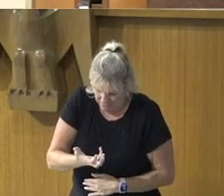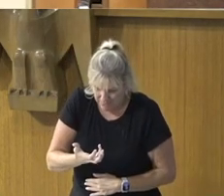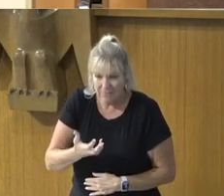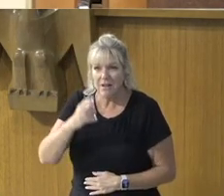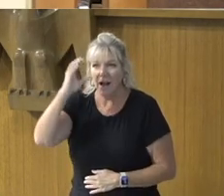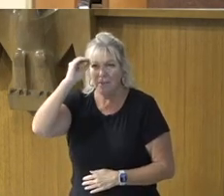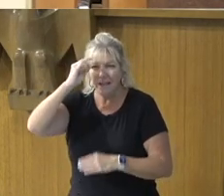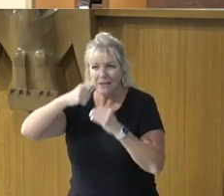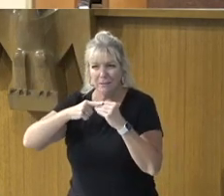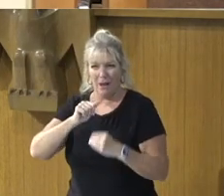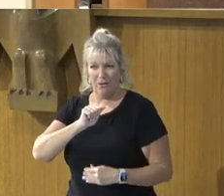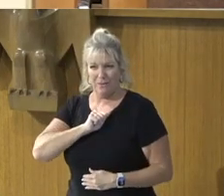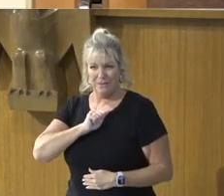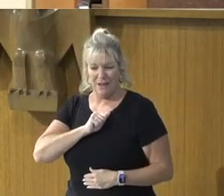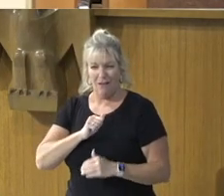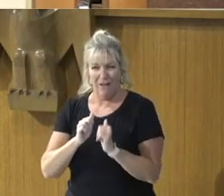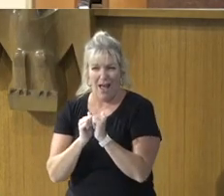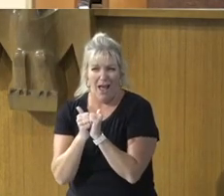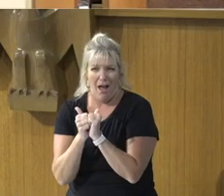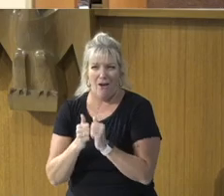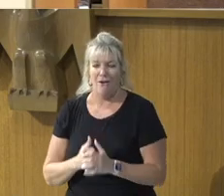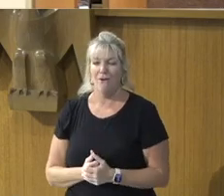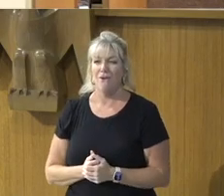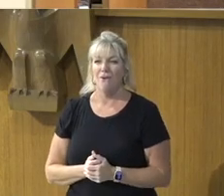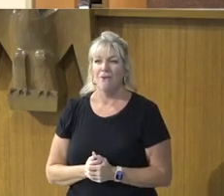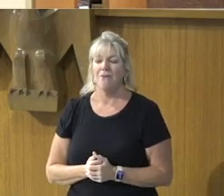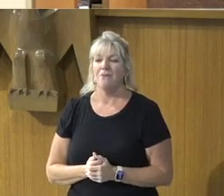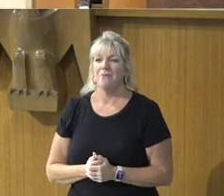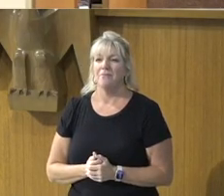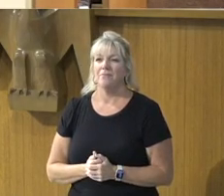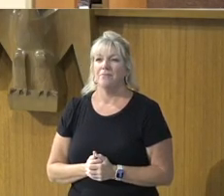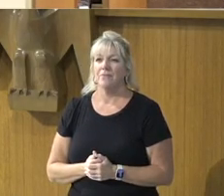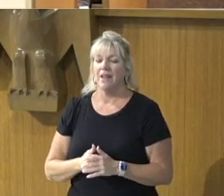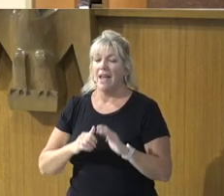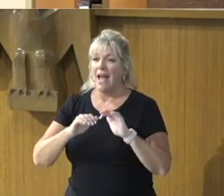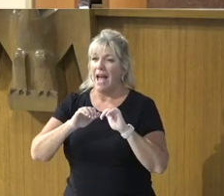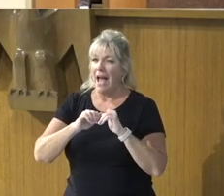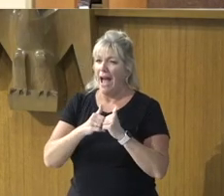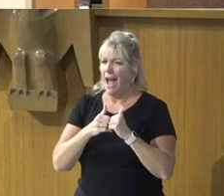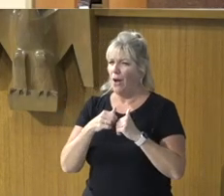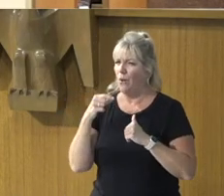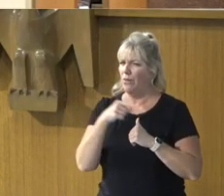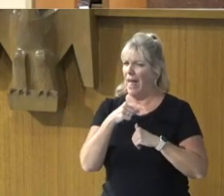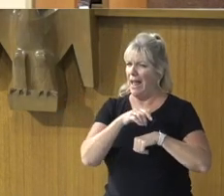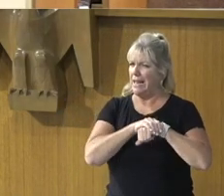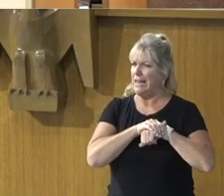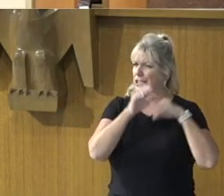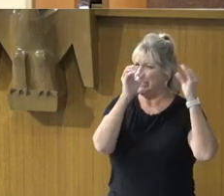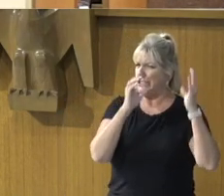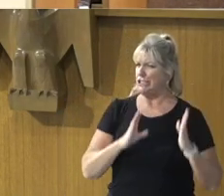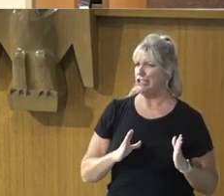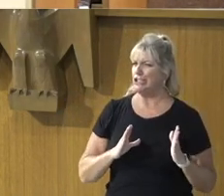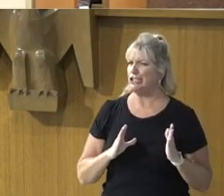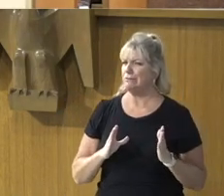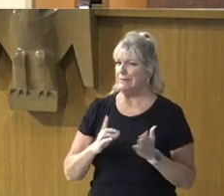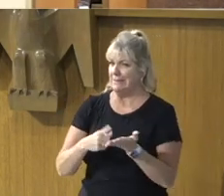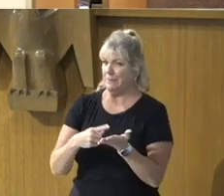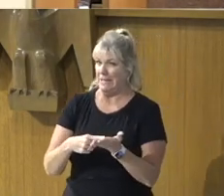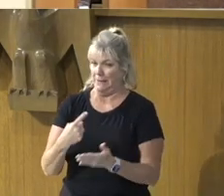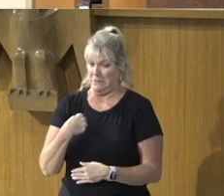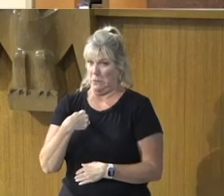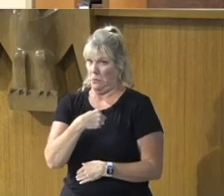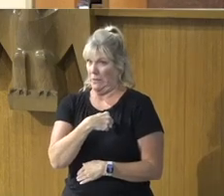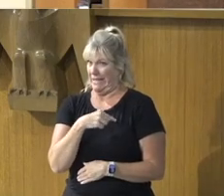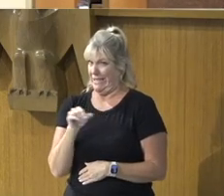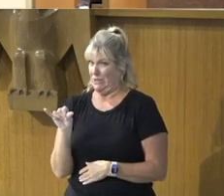How is it then, That he and we, Can sometimes get so scared, As to shrivel